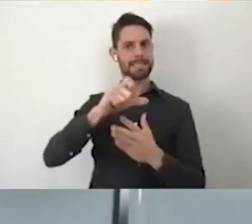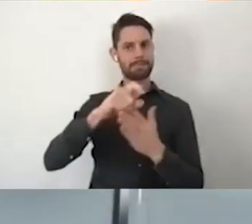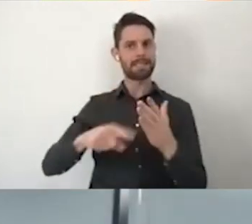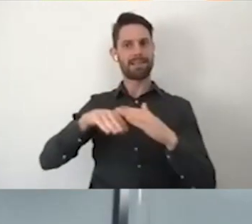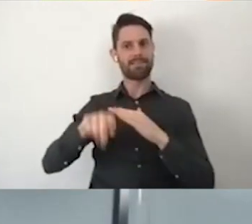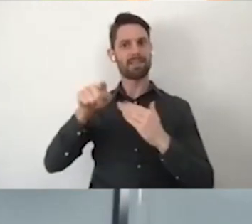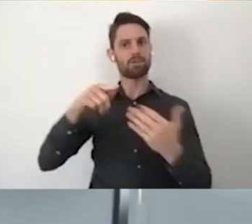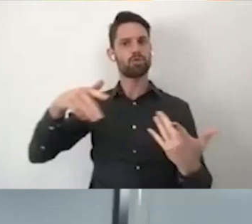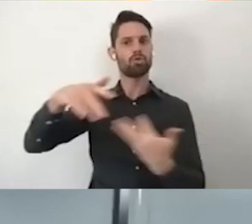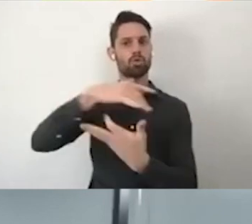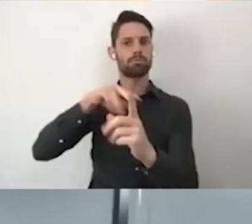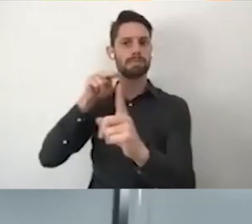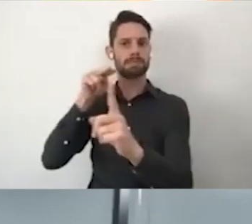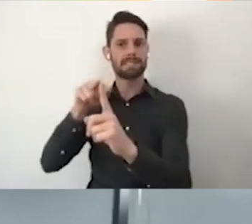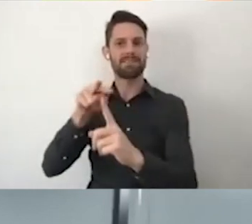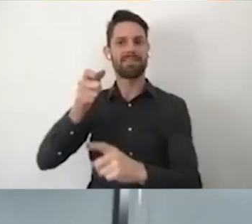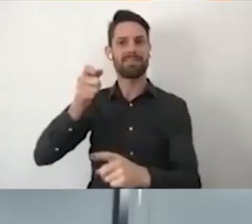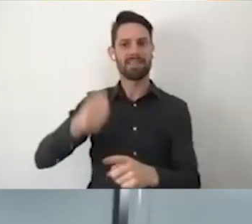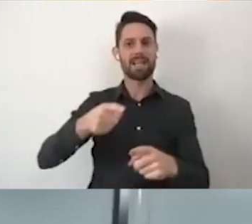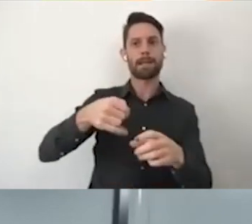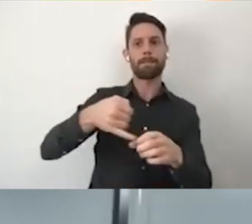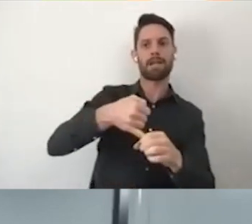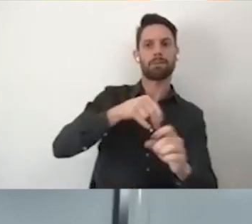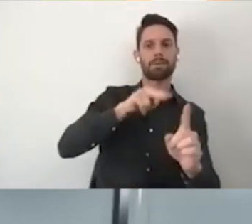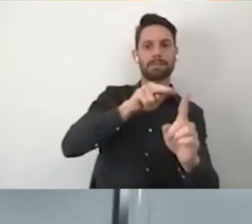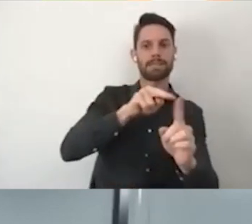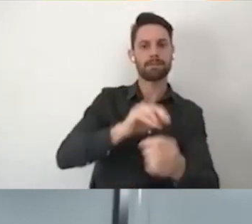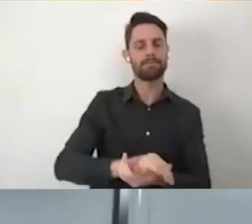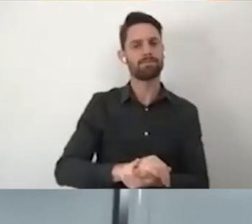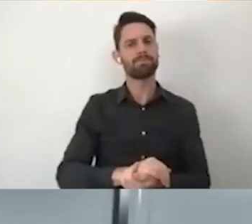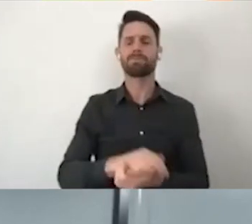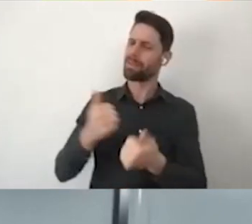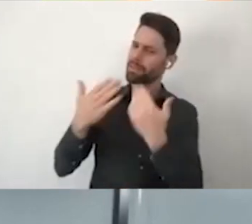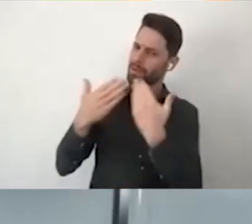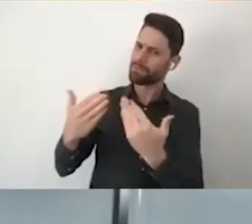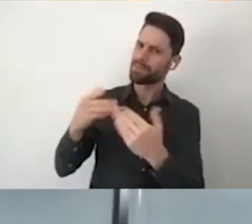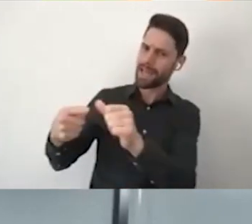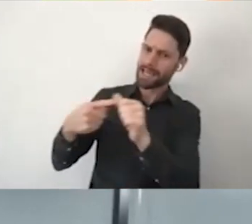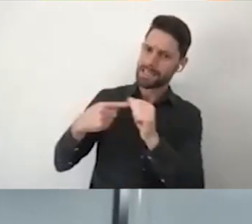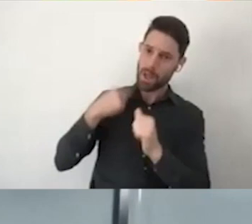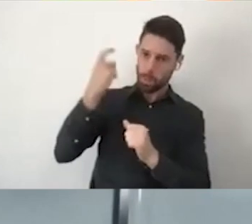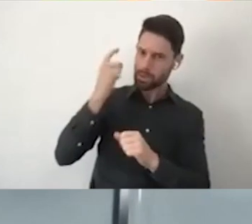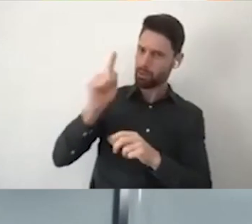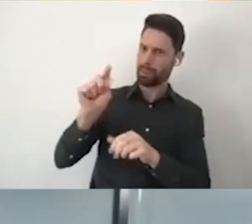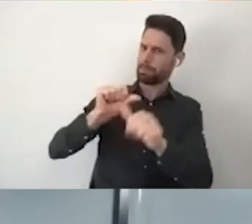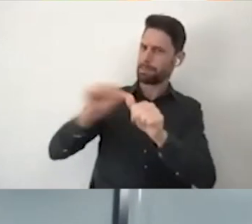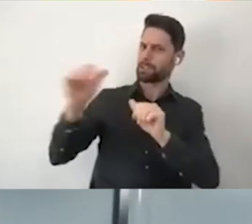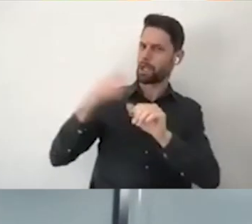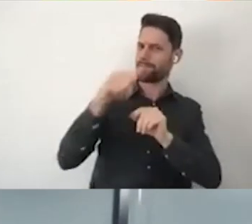Terrific. Thanks, Mel. And I guess if you had to summarise, from your perspective, what's the best thing about the NDIS?